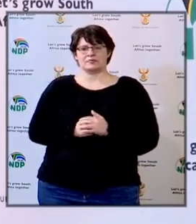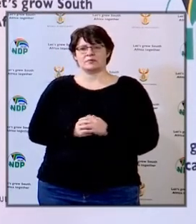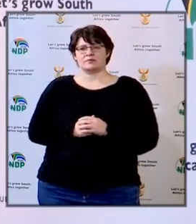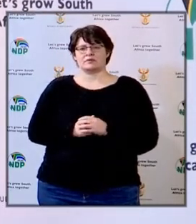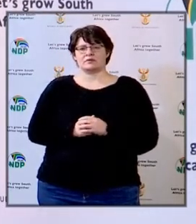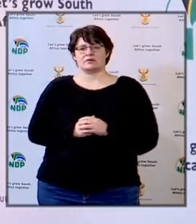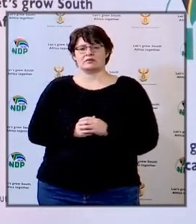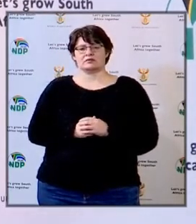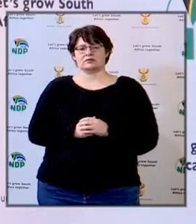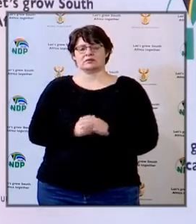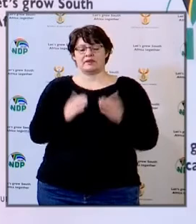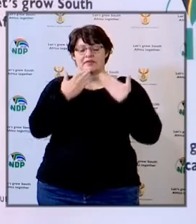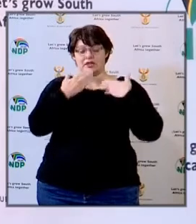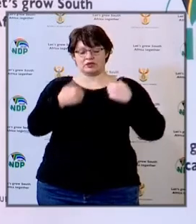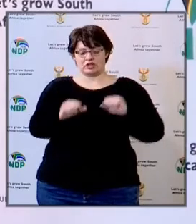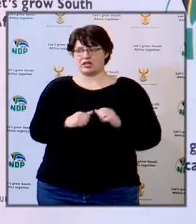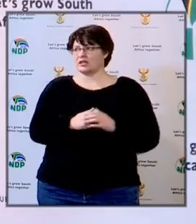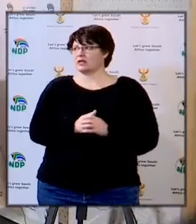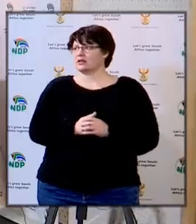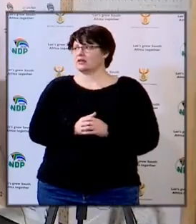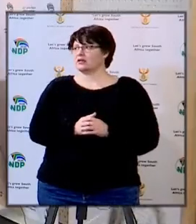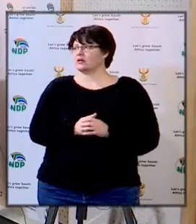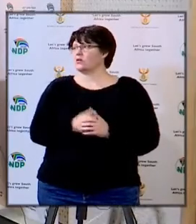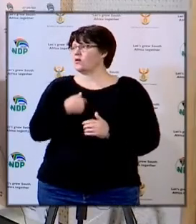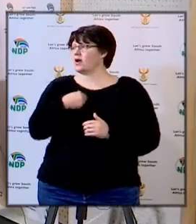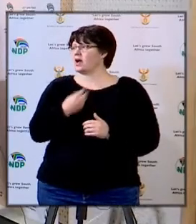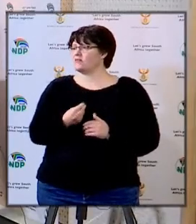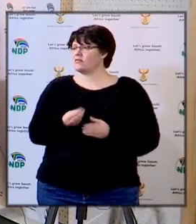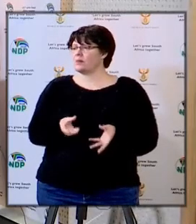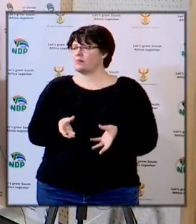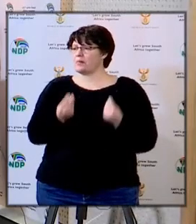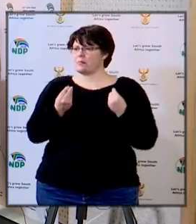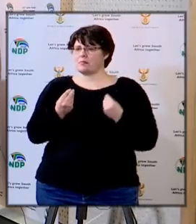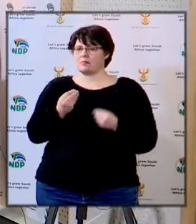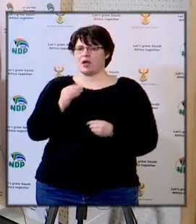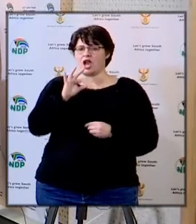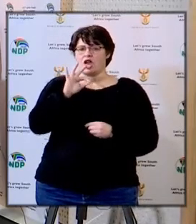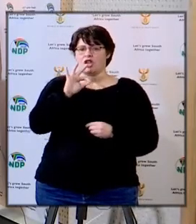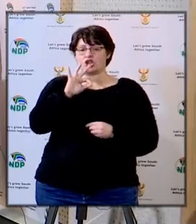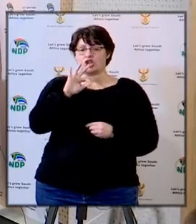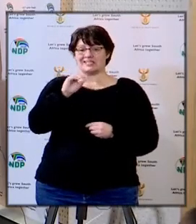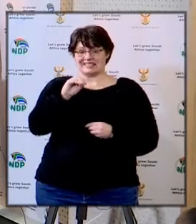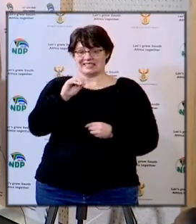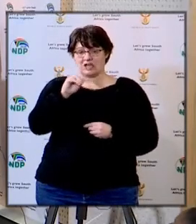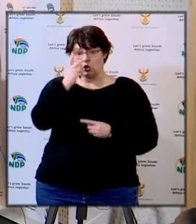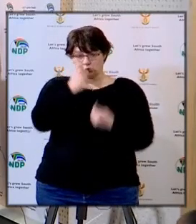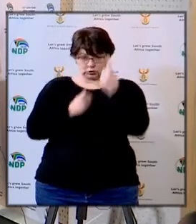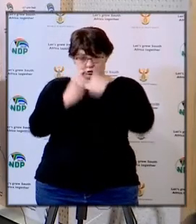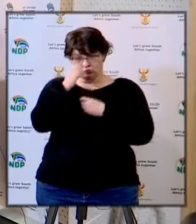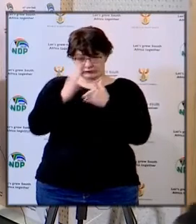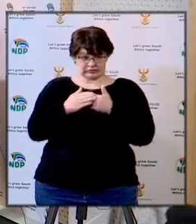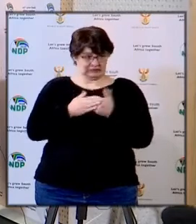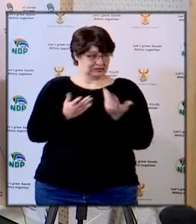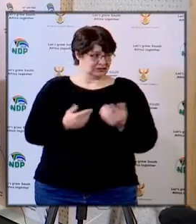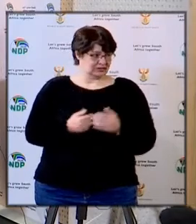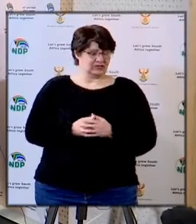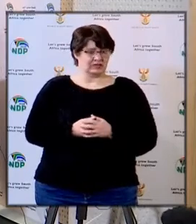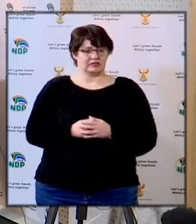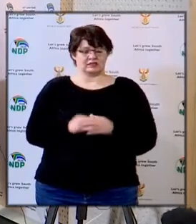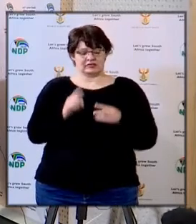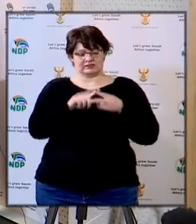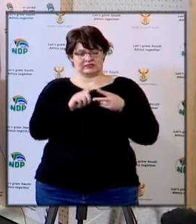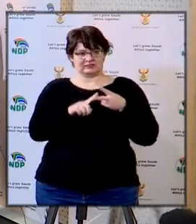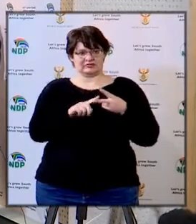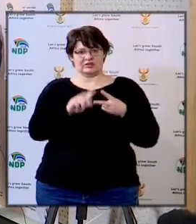please thank thank you chair we have received 30 more questions the first two